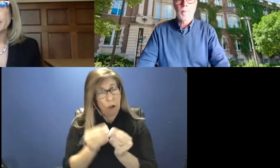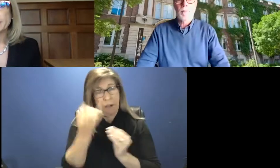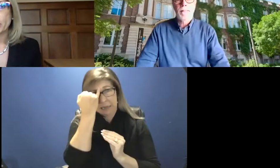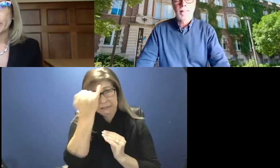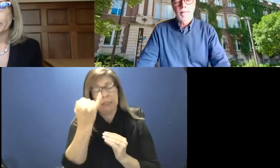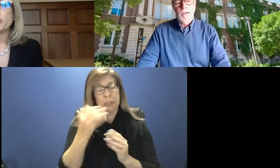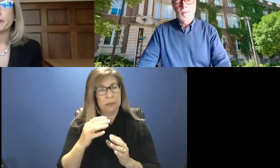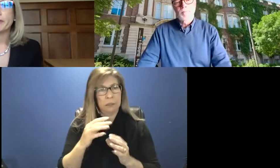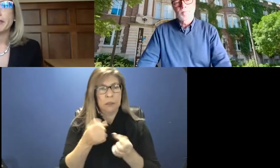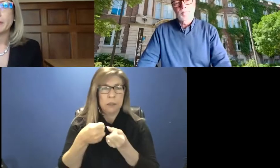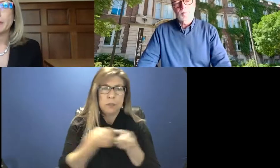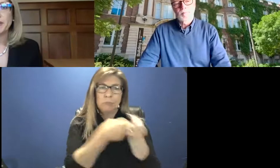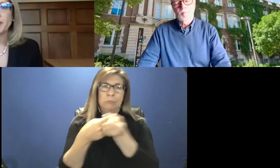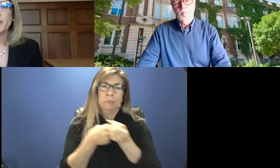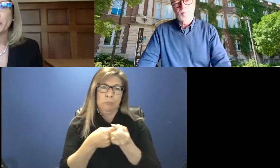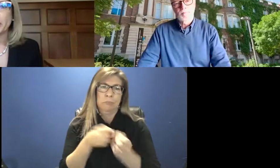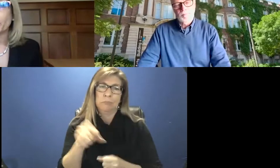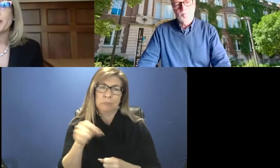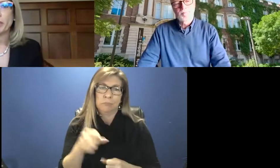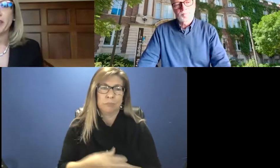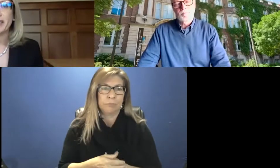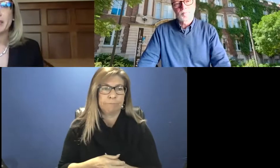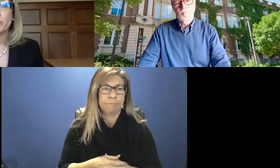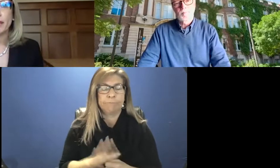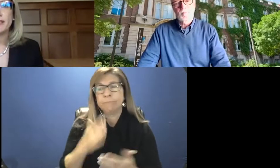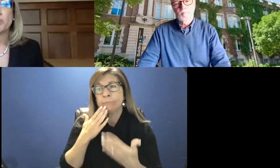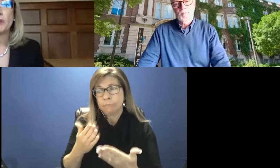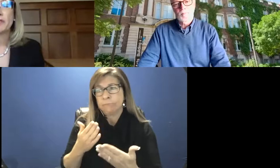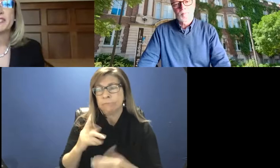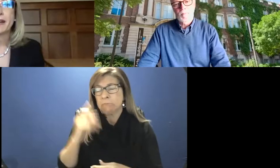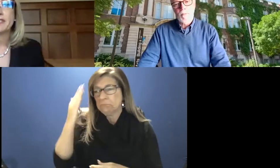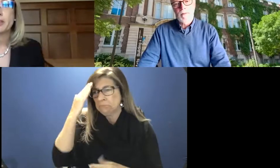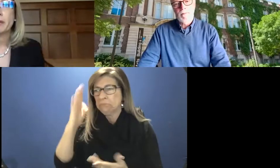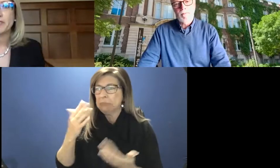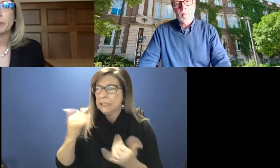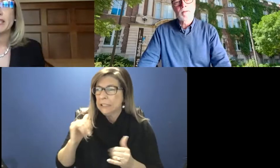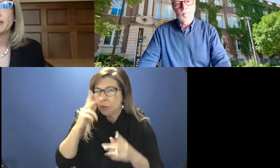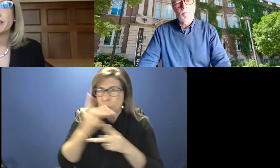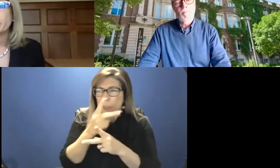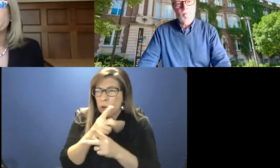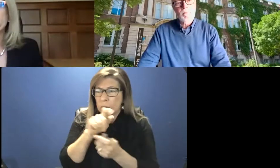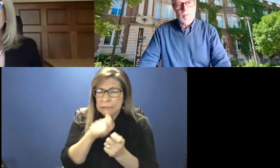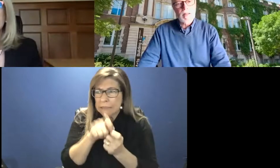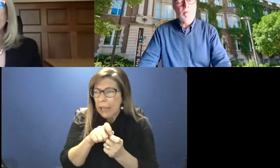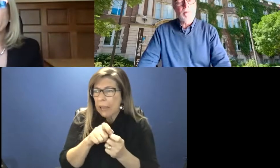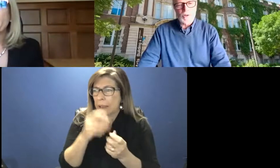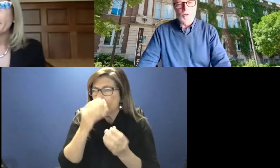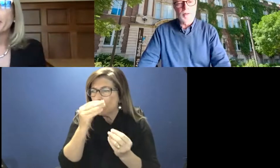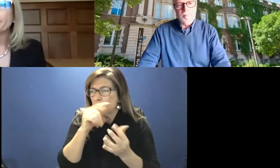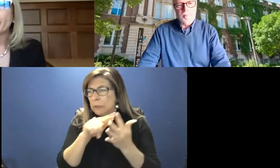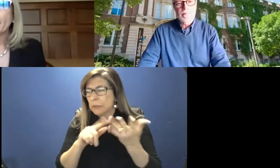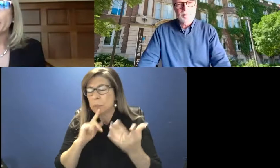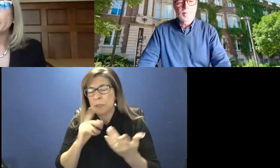Thanks, Joe. appreciate that some of the details are still being worked out, but I think it's, it's important for staff to be able to raise these questions. Absolutely.